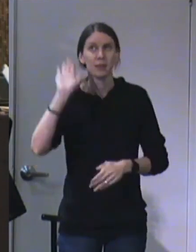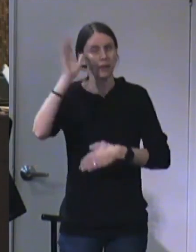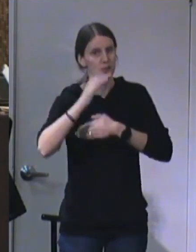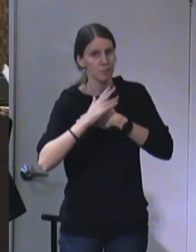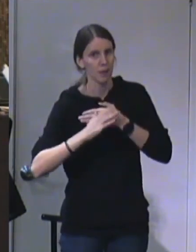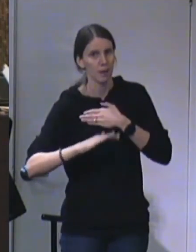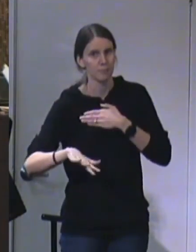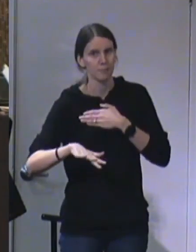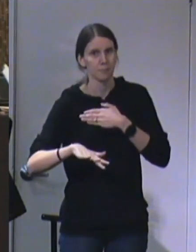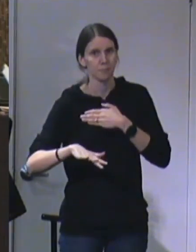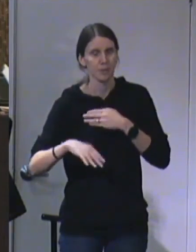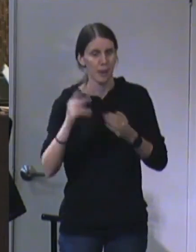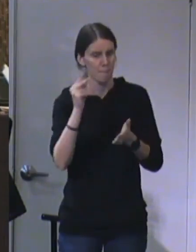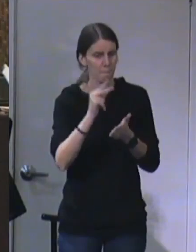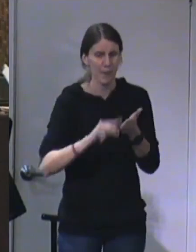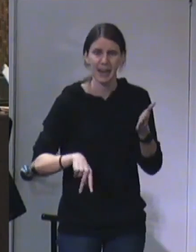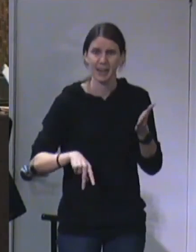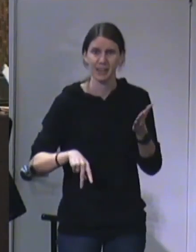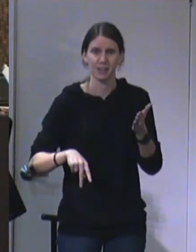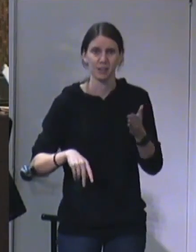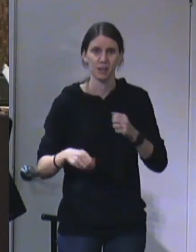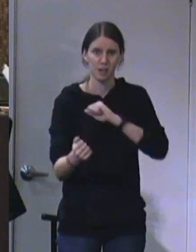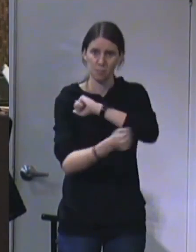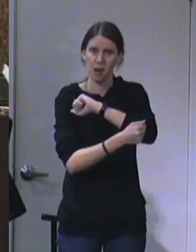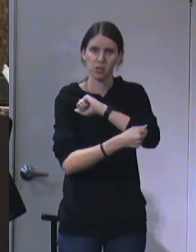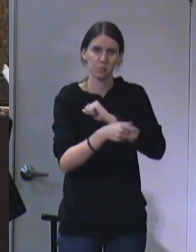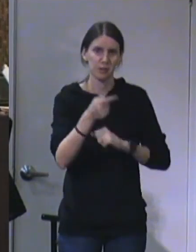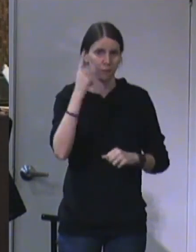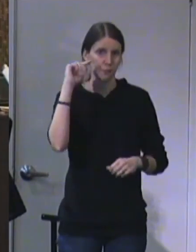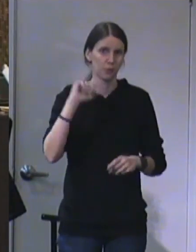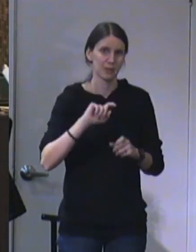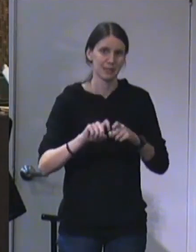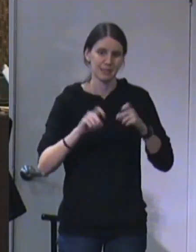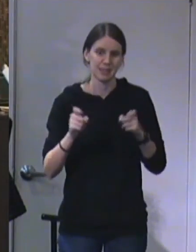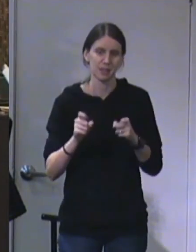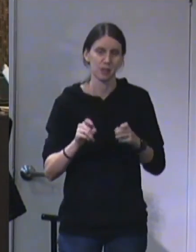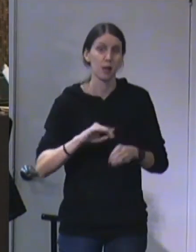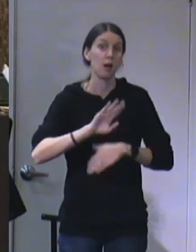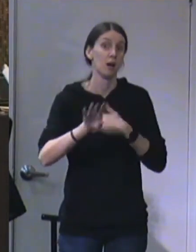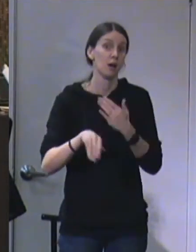His blood paid the price and the penalty for all of our sins.